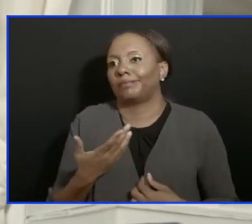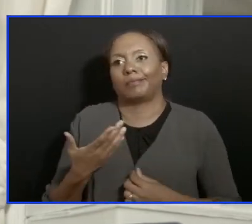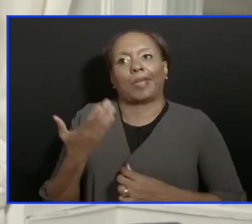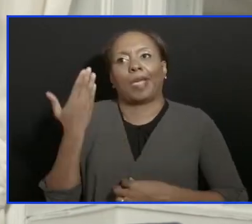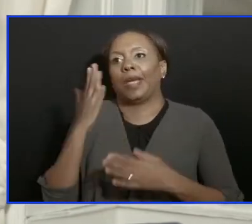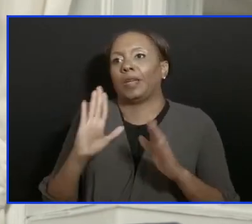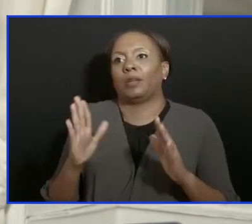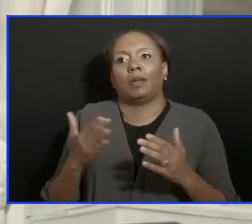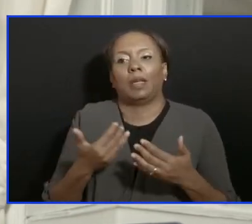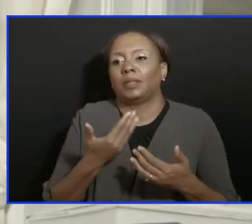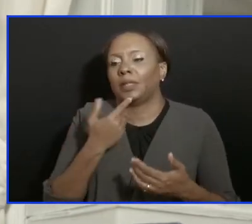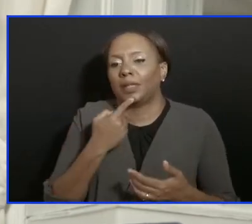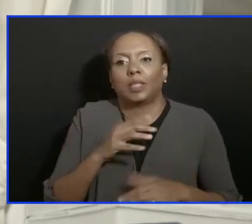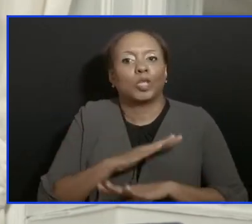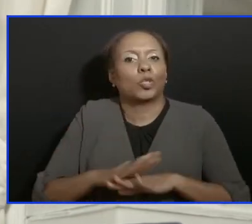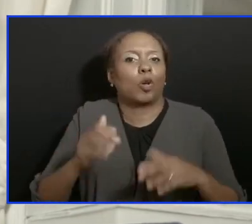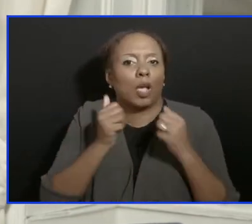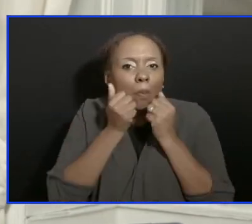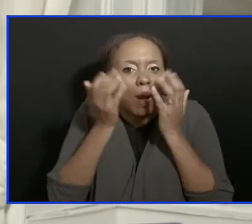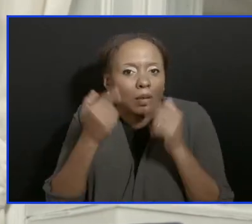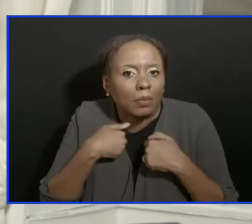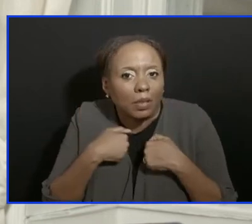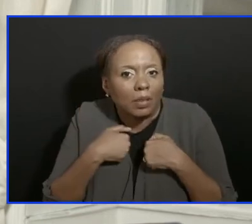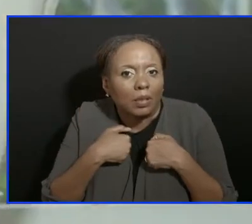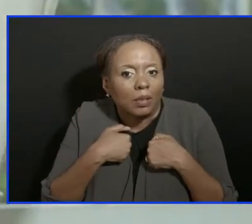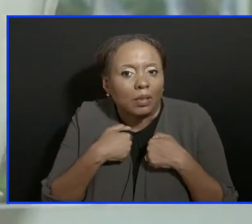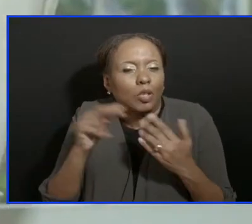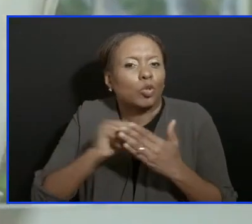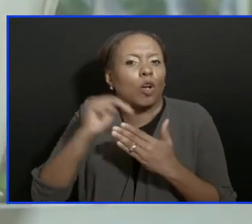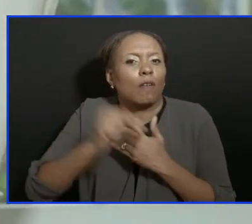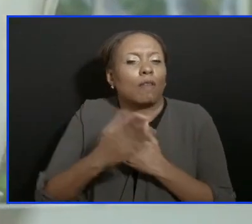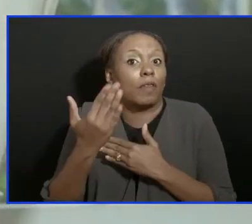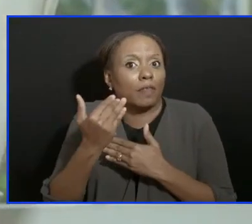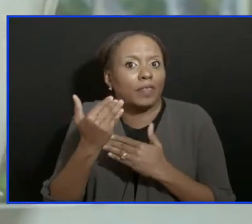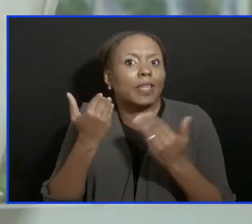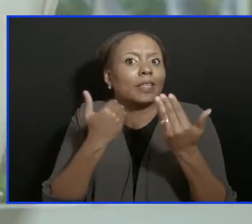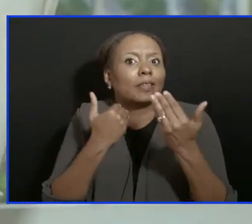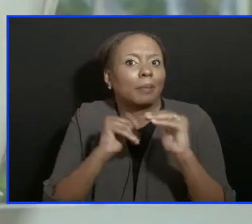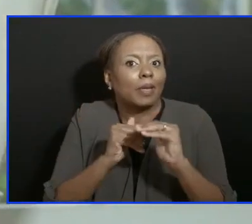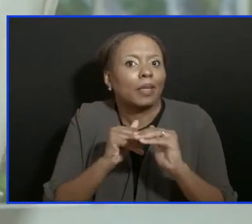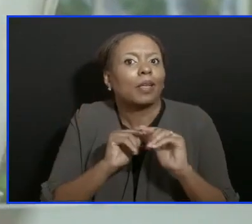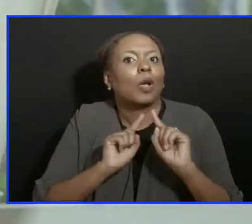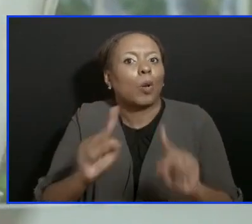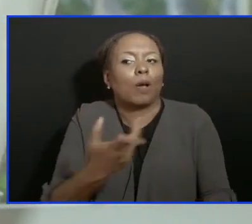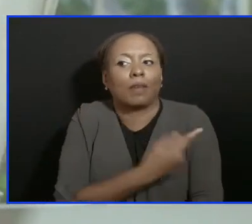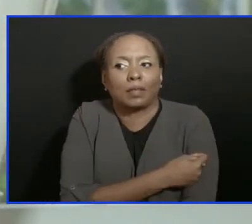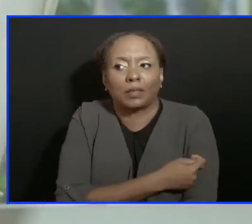tell you, but don't embarrass me. Come the 15th of November. Paulville, you had a follow-up question.